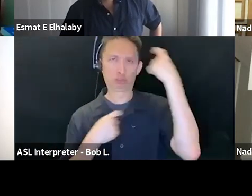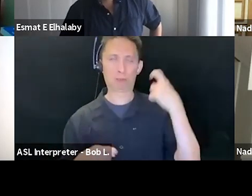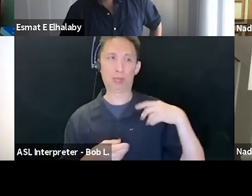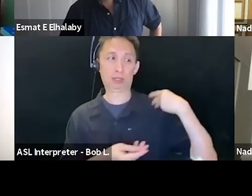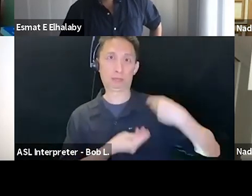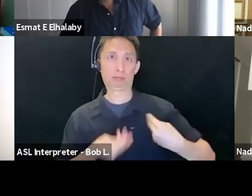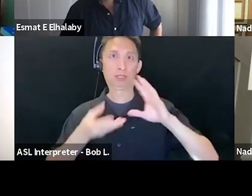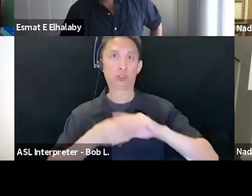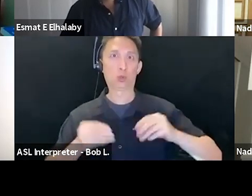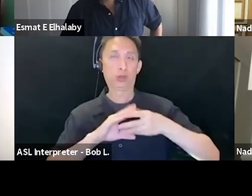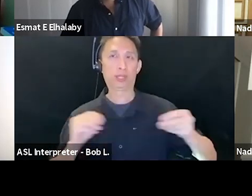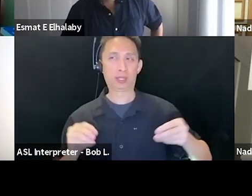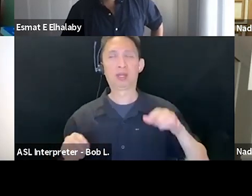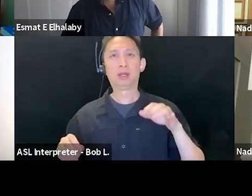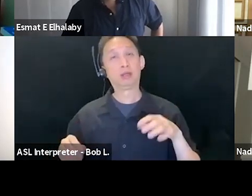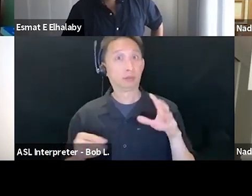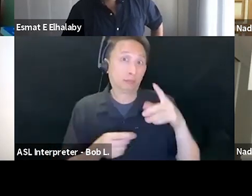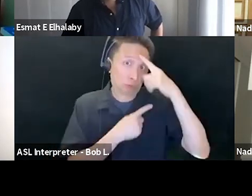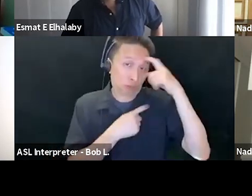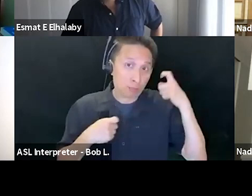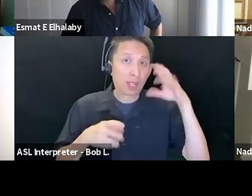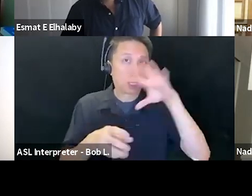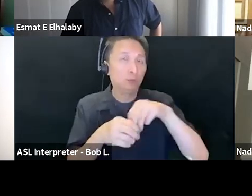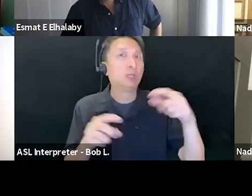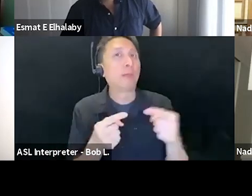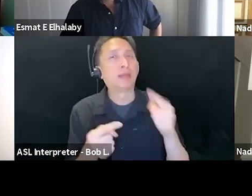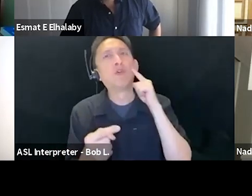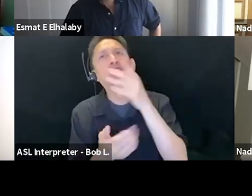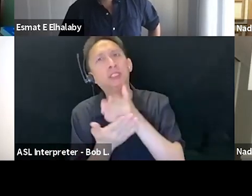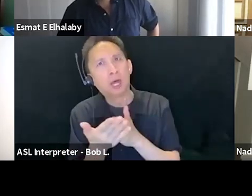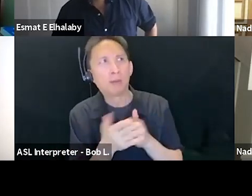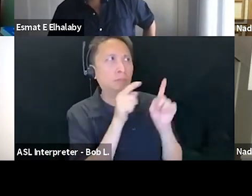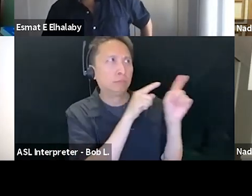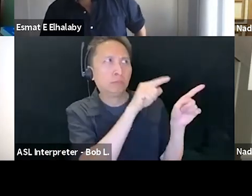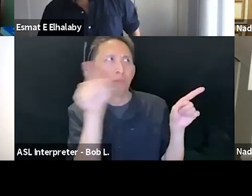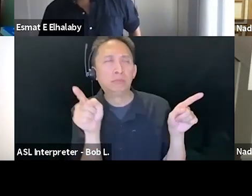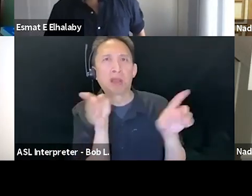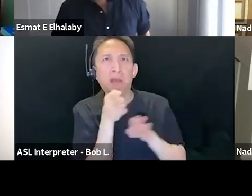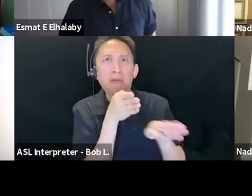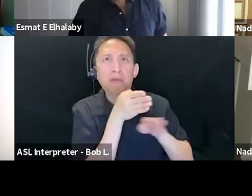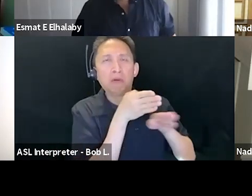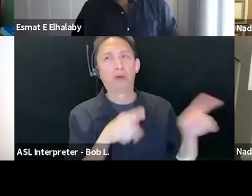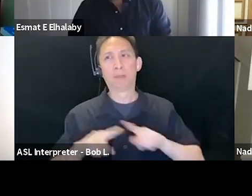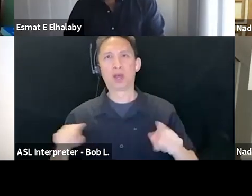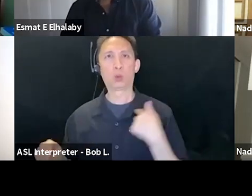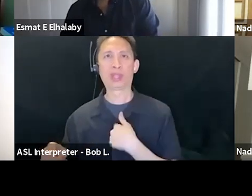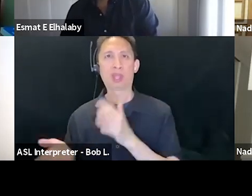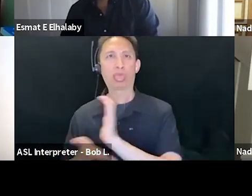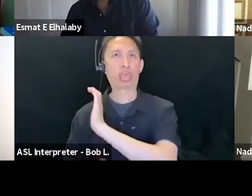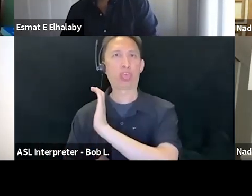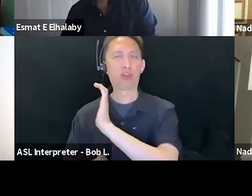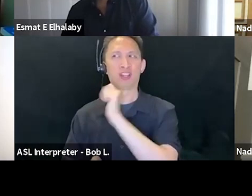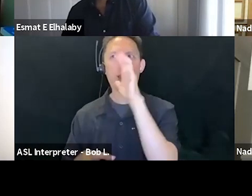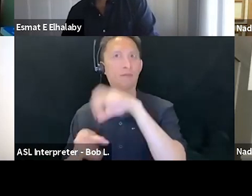included the pain of some groups. And we were like totally outside. Yeah. Now that we are in the tendency is to